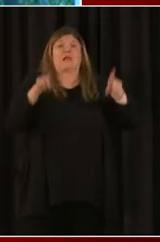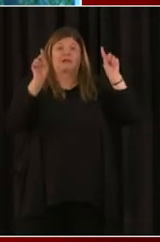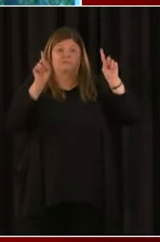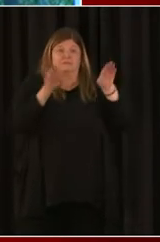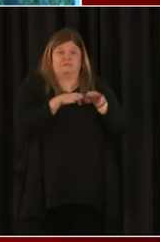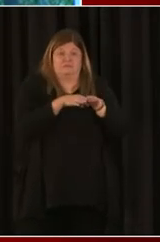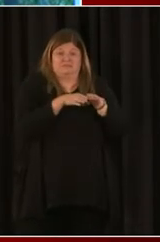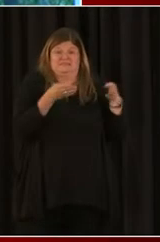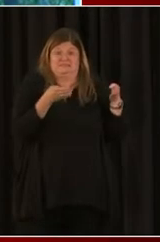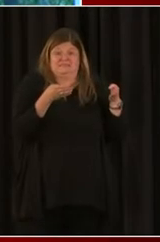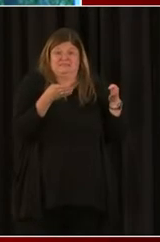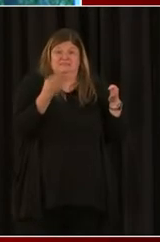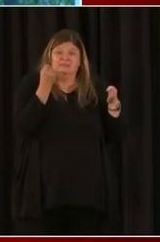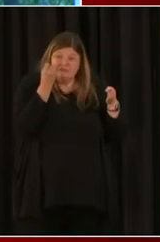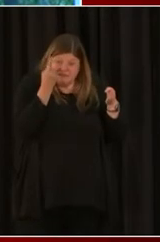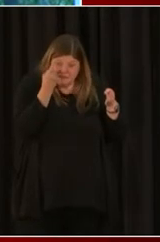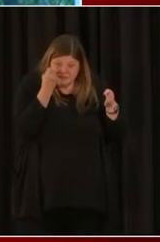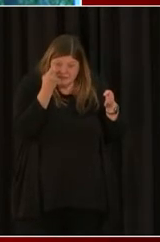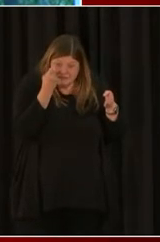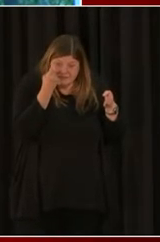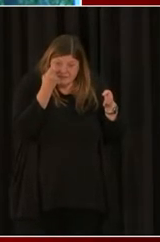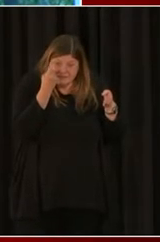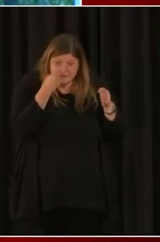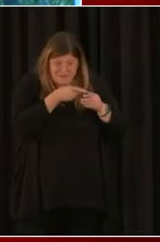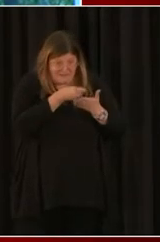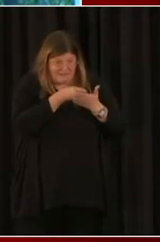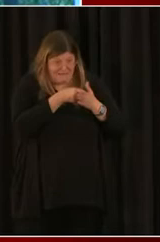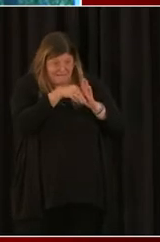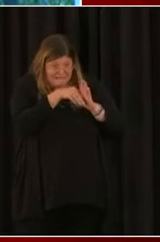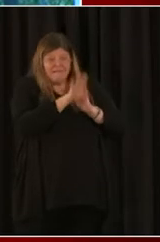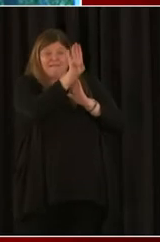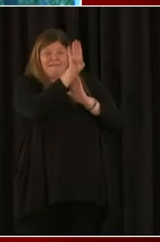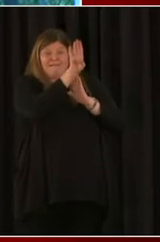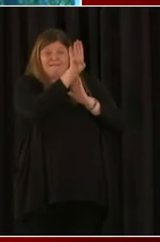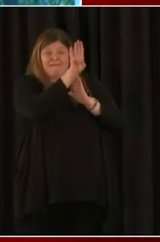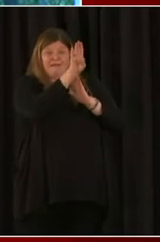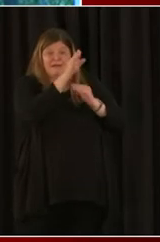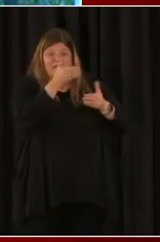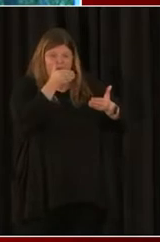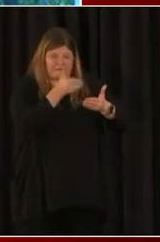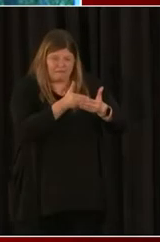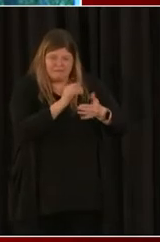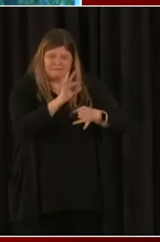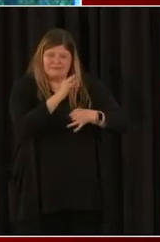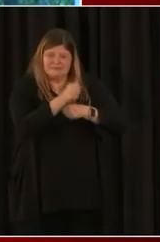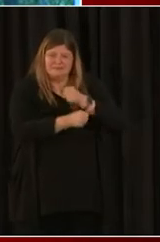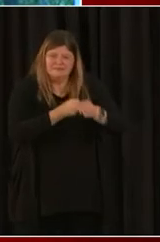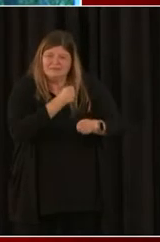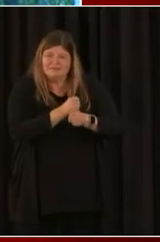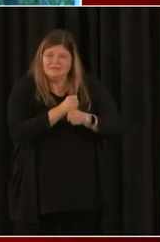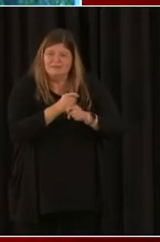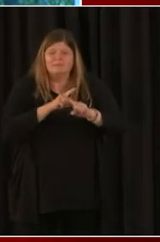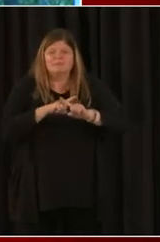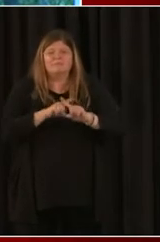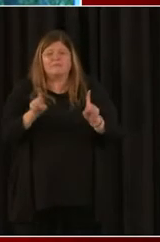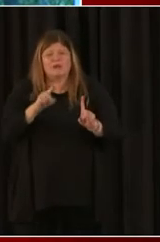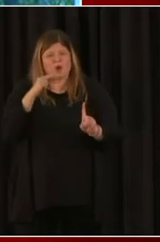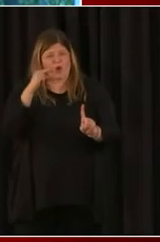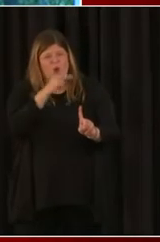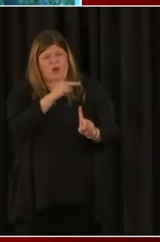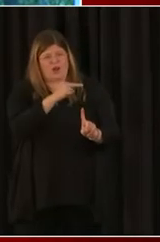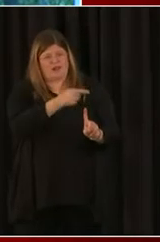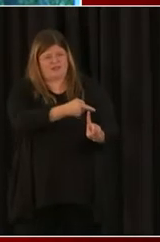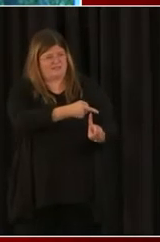yeah, they may have had a spike in their revenue here toward the end of the year. But you can choose that, what?